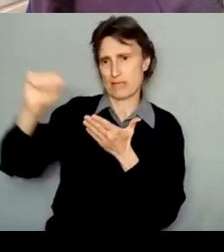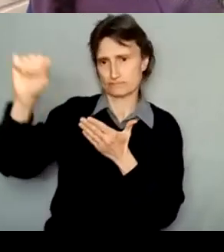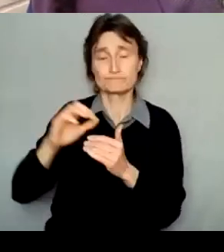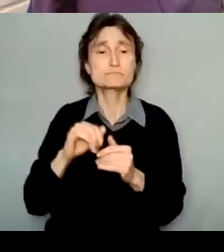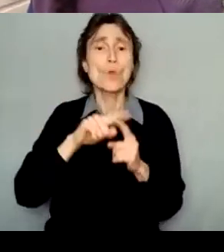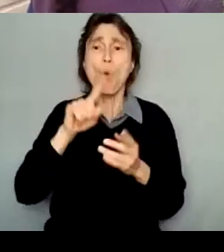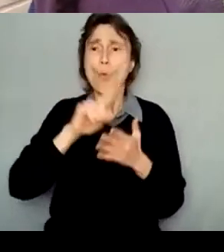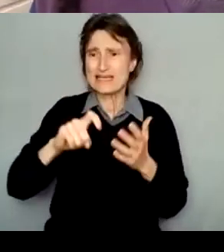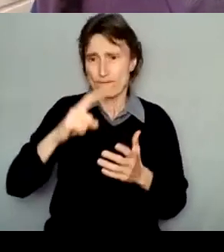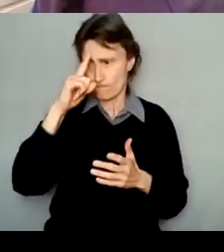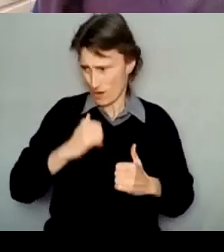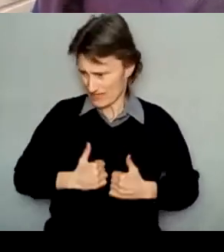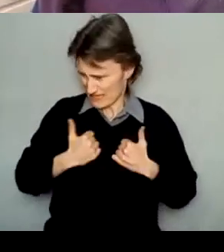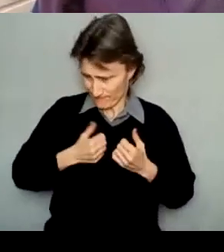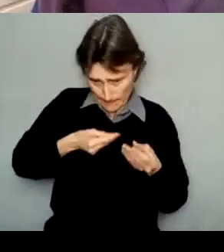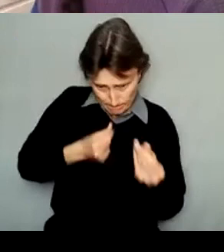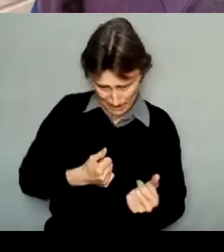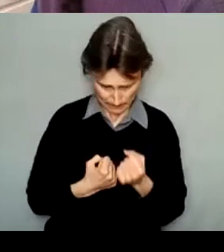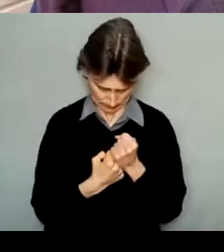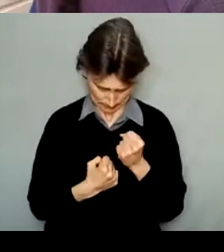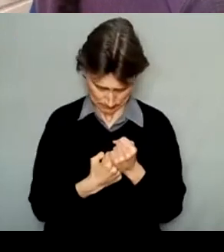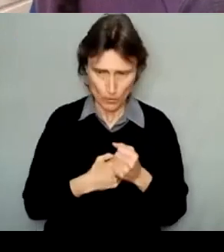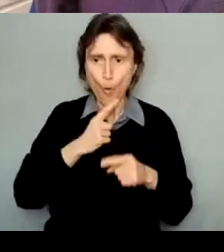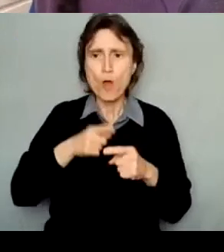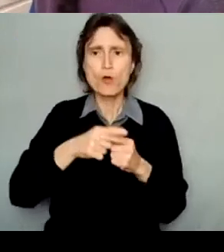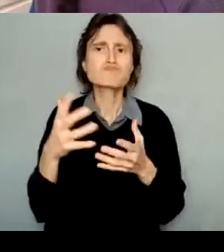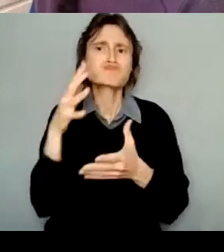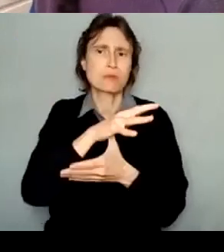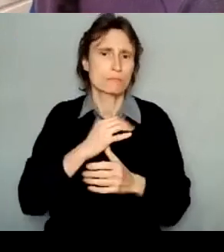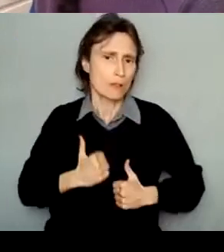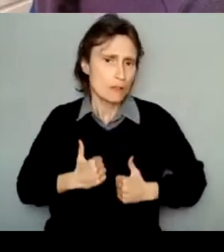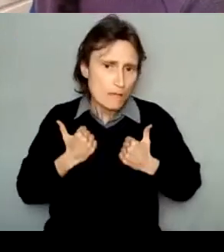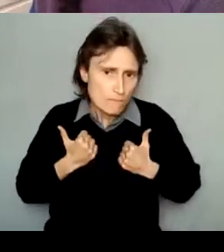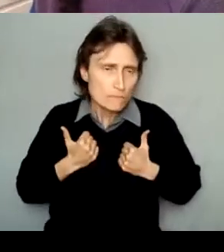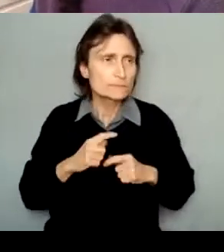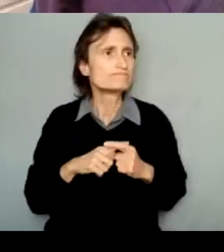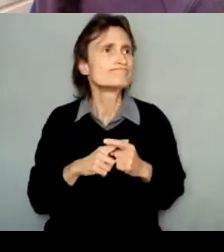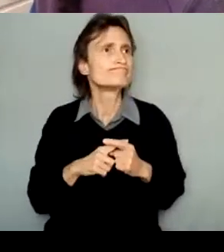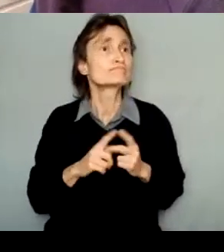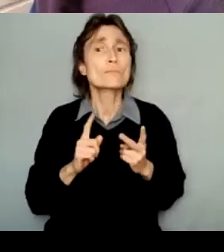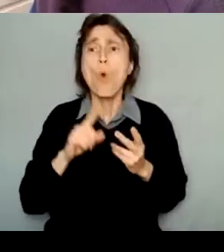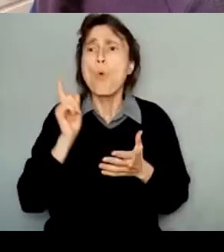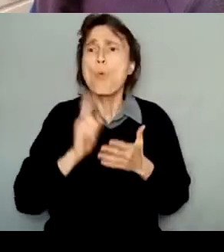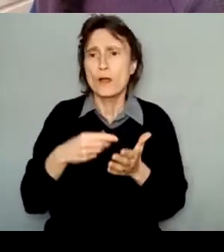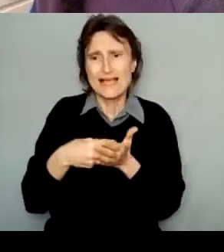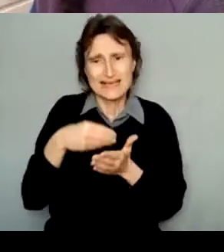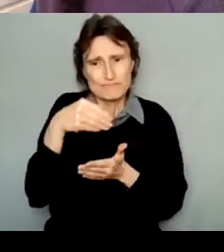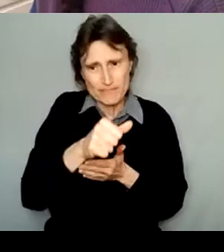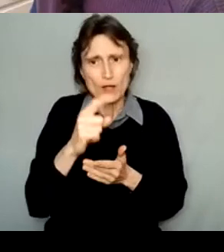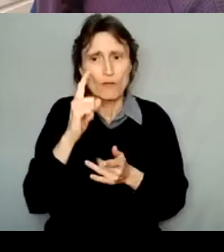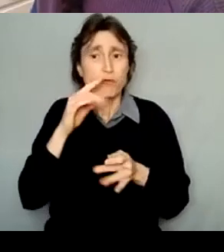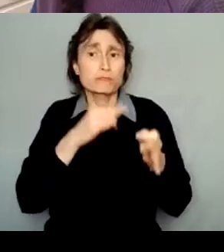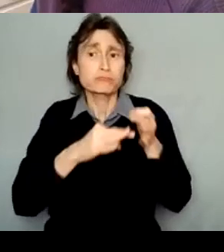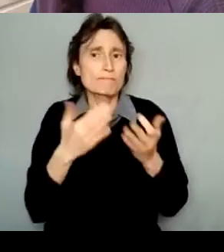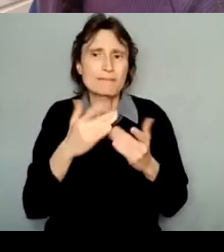living expenses related to your primary residence and expenses which can be reimbursed may not be able to be deducted.